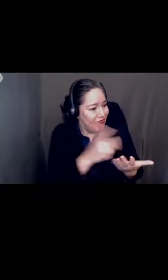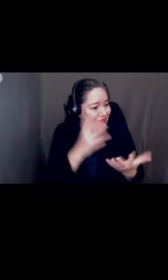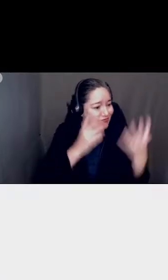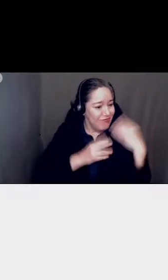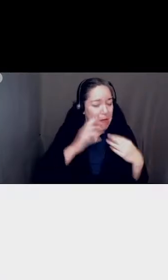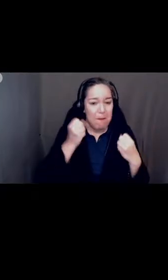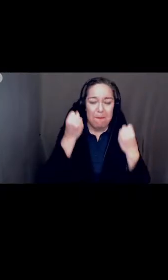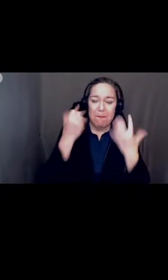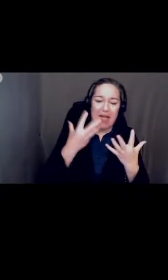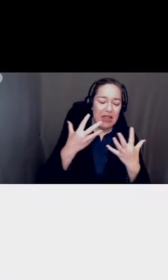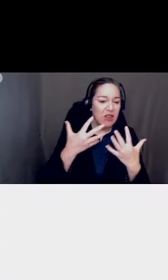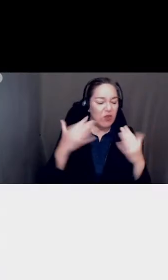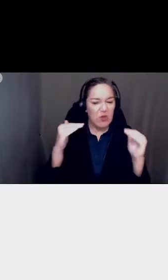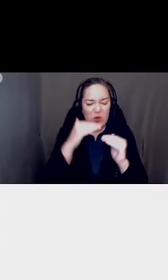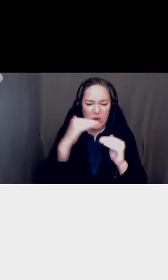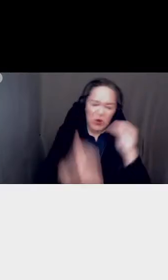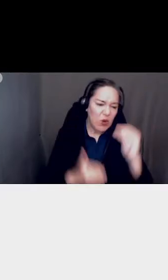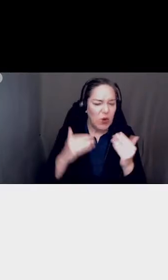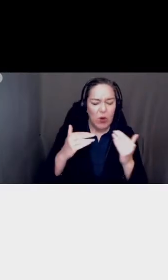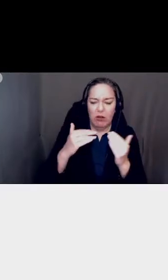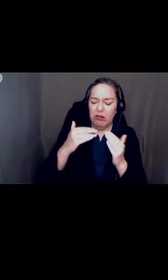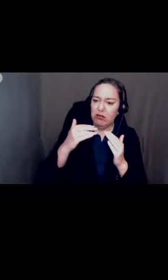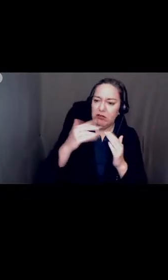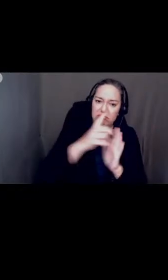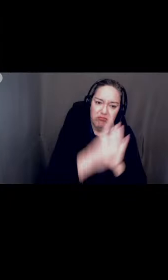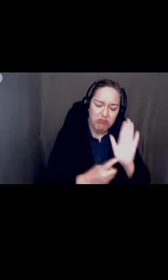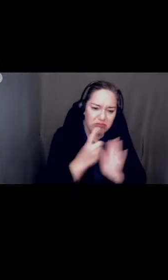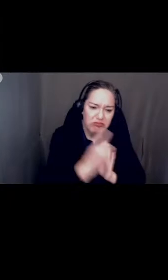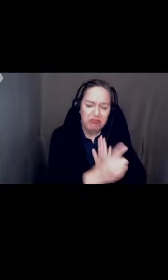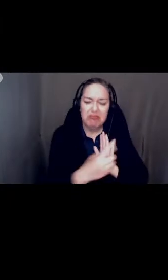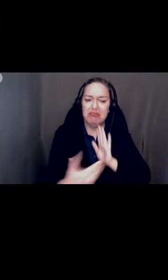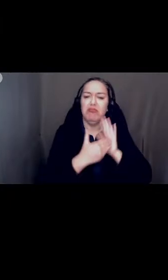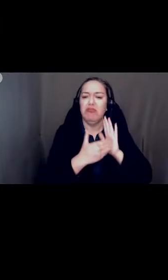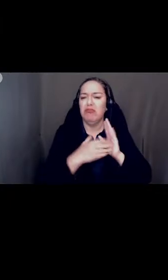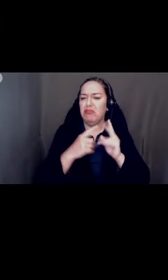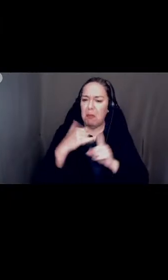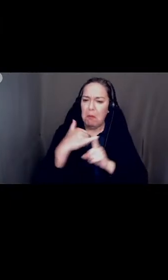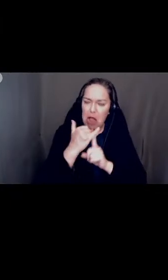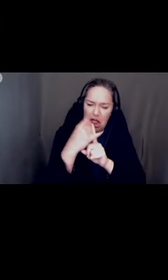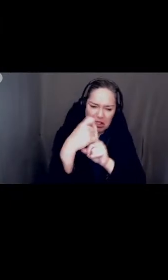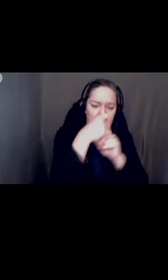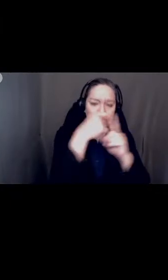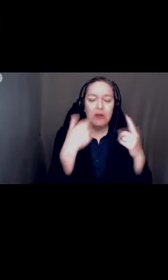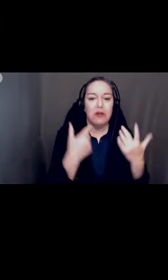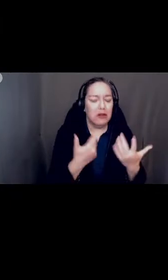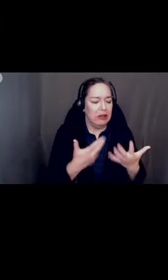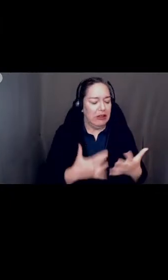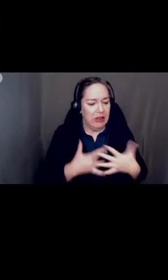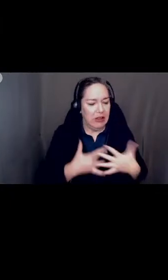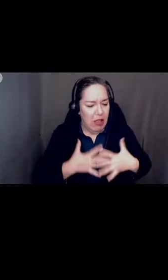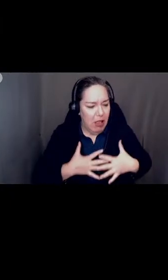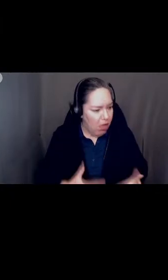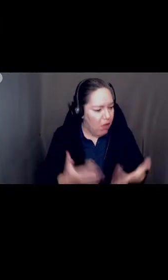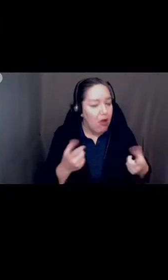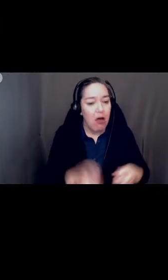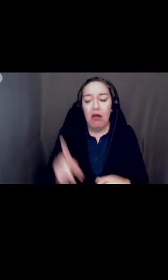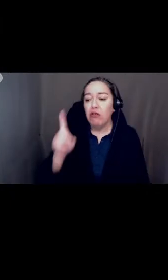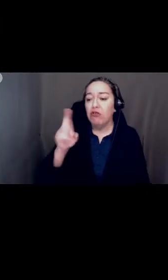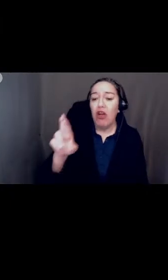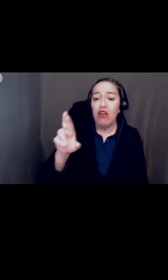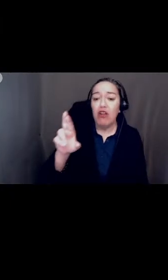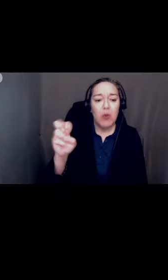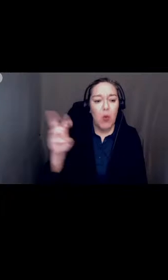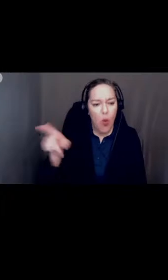discrimination had gone to administration we were not seeing the support we hoped for then dr strikwarda joined bhs administration